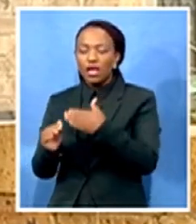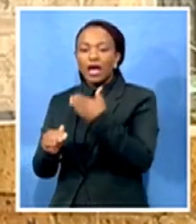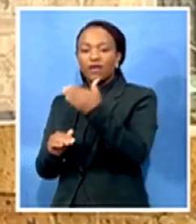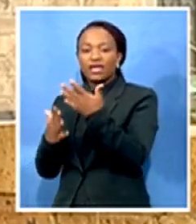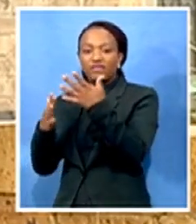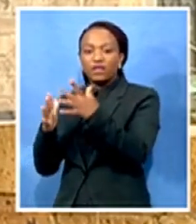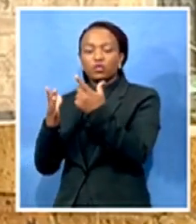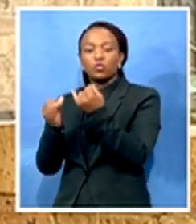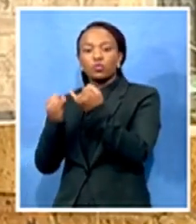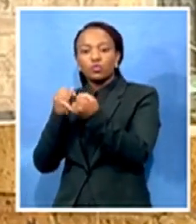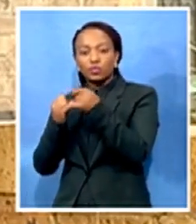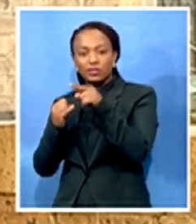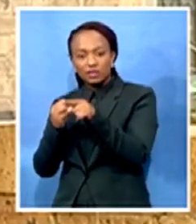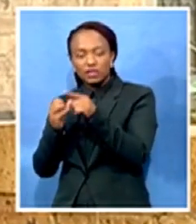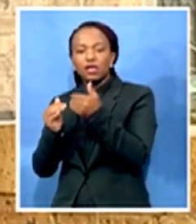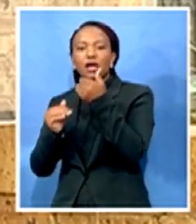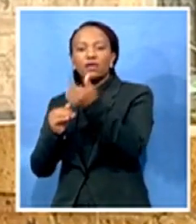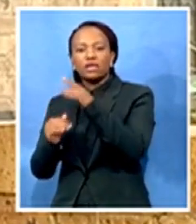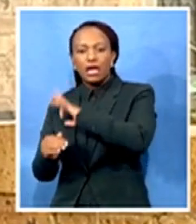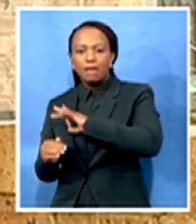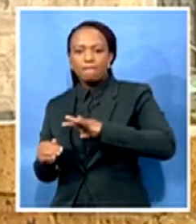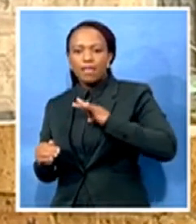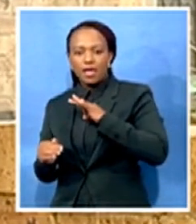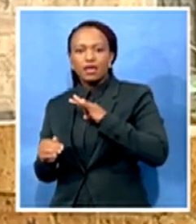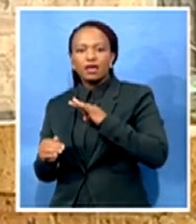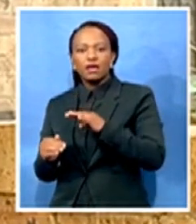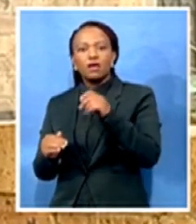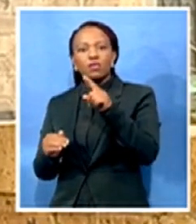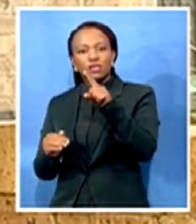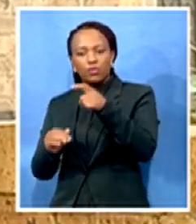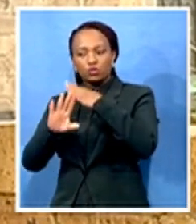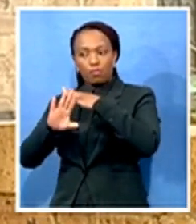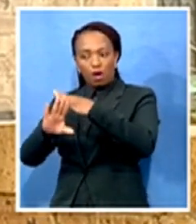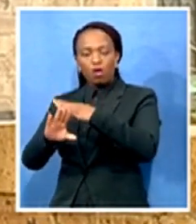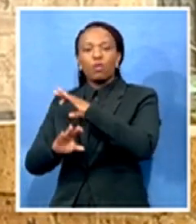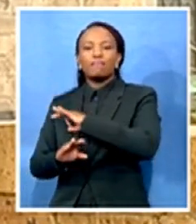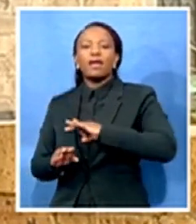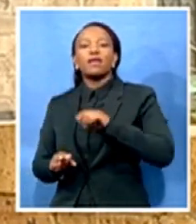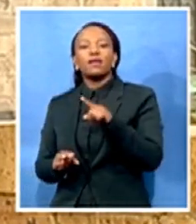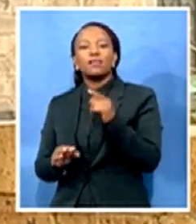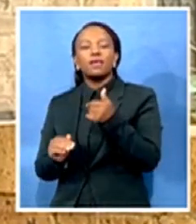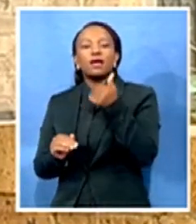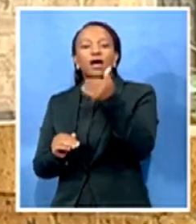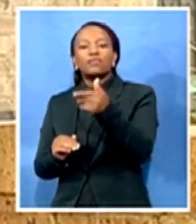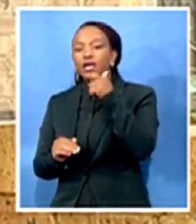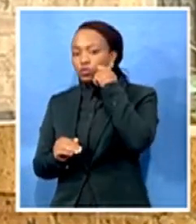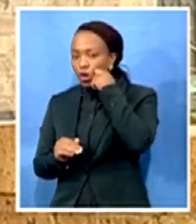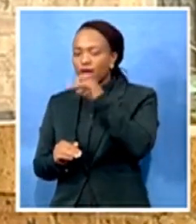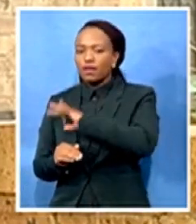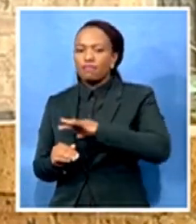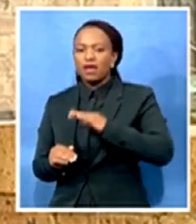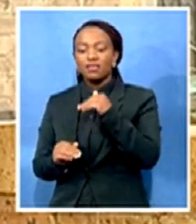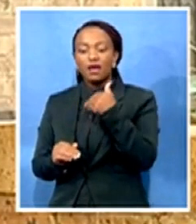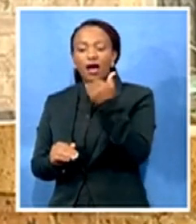then it would have been that I want to block him from being a mayor. Shortly after the Tswane mayor, was running for the premier candidate.